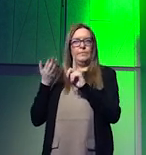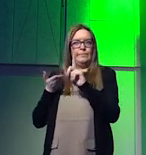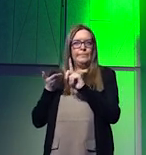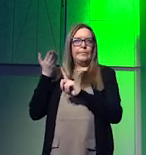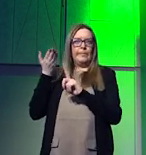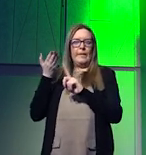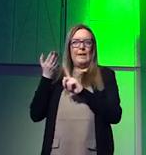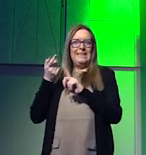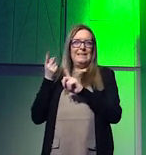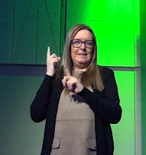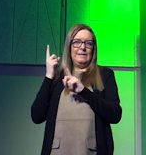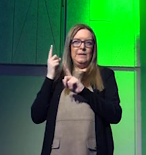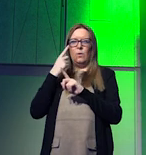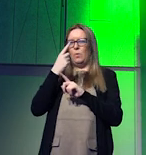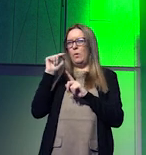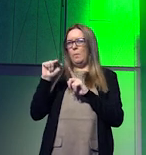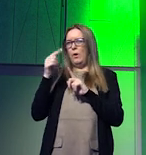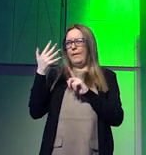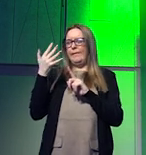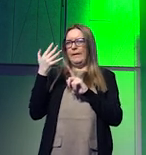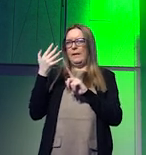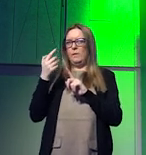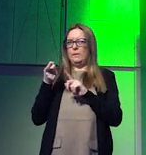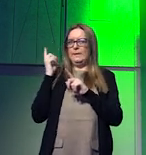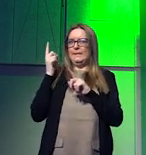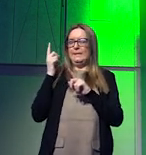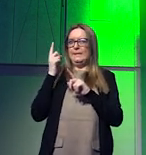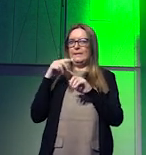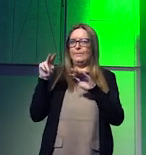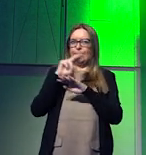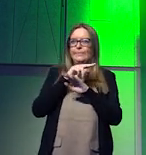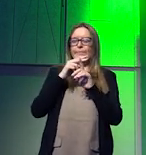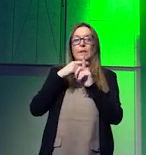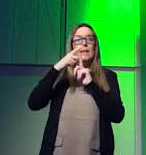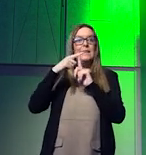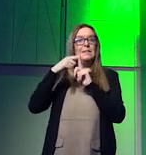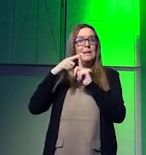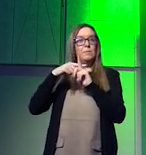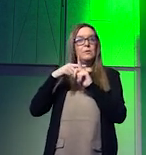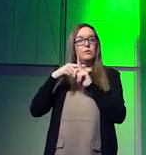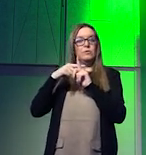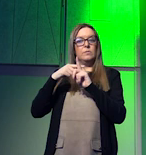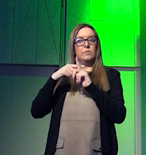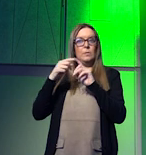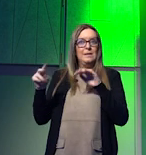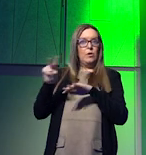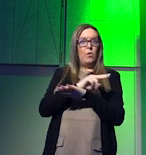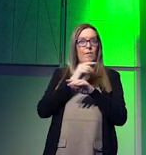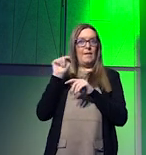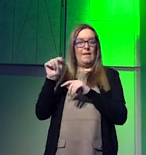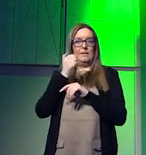days the 1.5 um celsius temperature threshold for a few days this was only